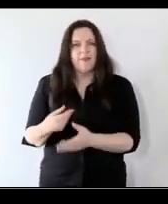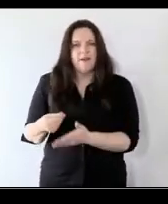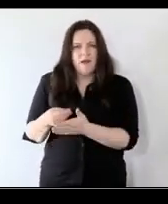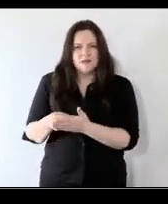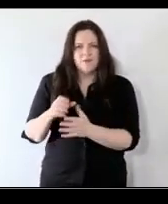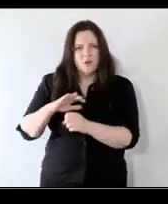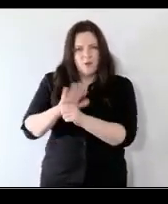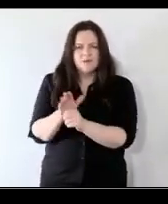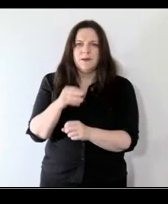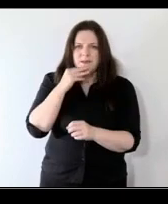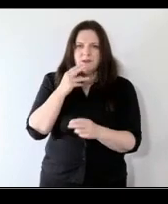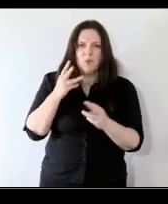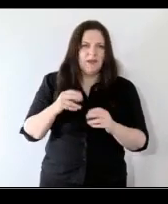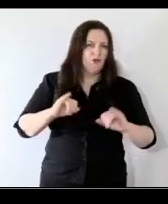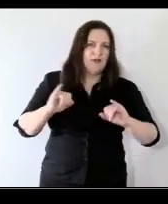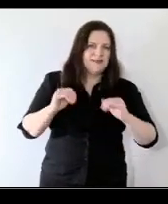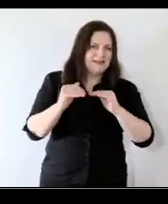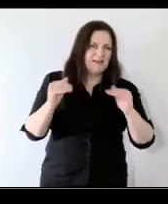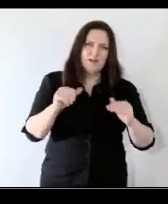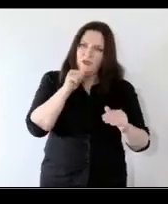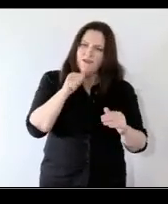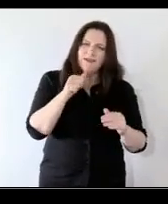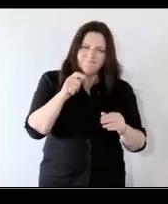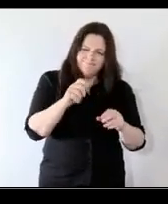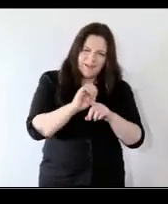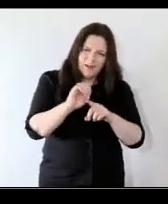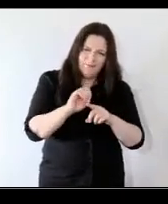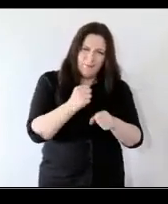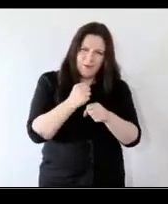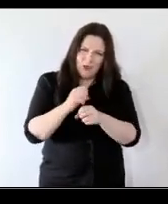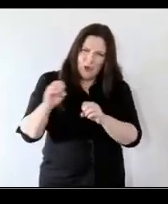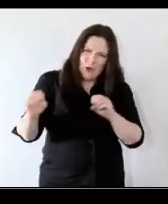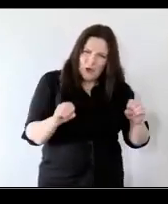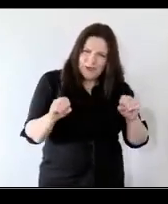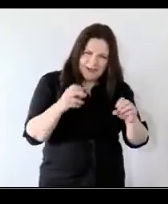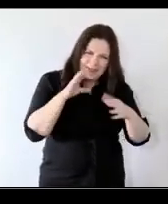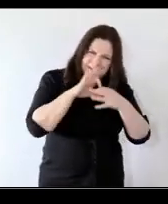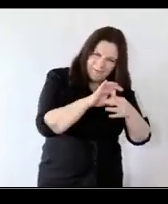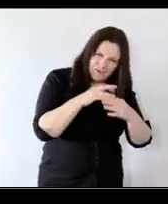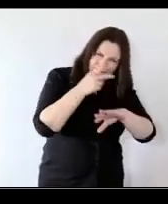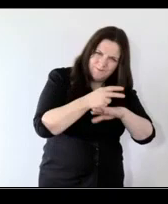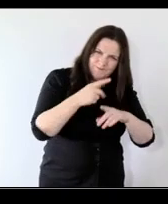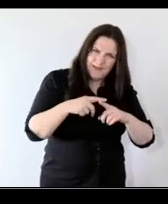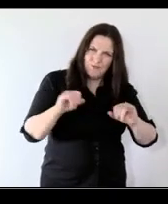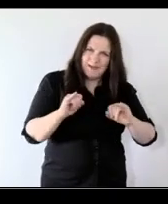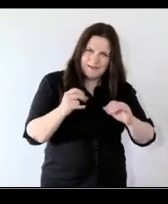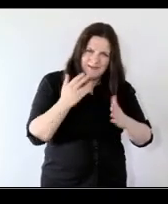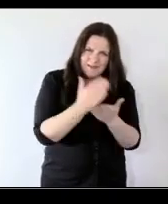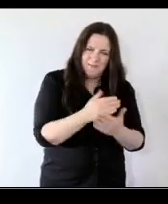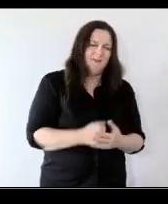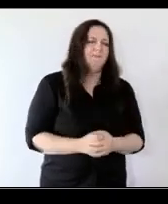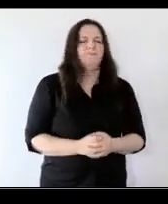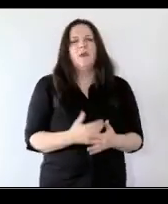kind of re-diverted and kept at that crisis level and not adequate funding put into prevention and early intervention unfortunately okay uh